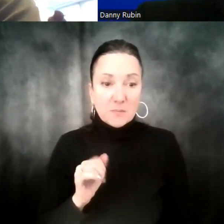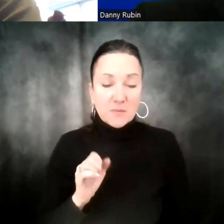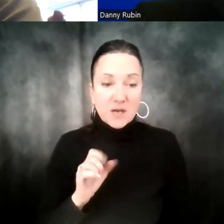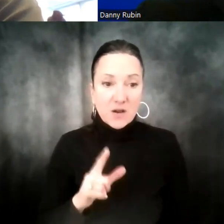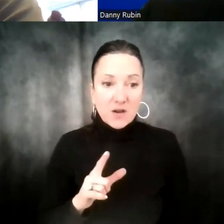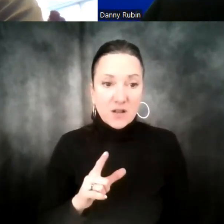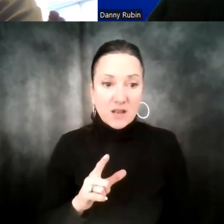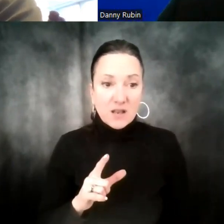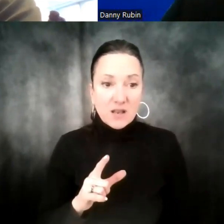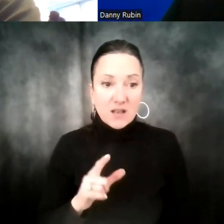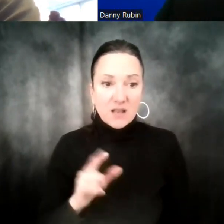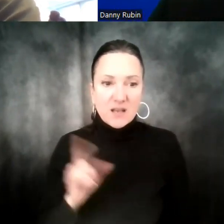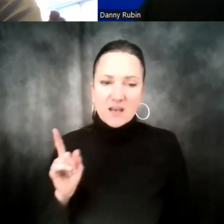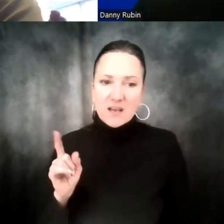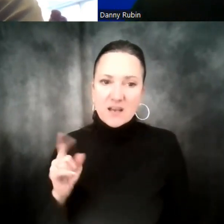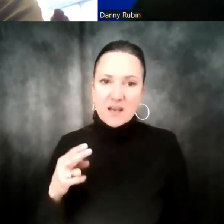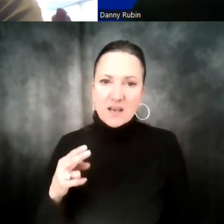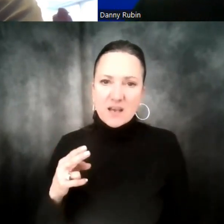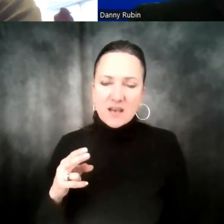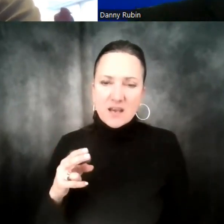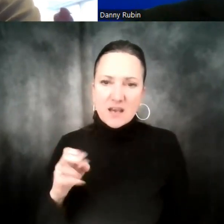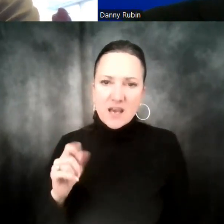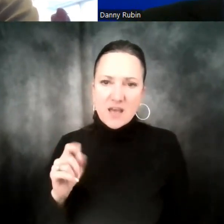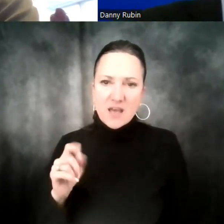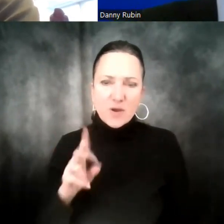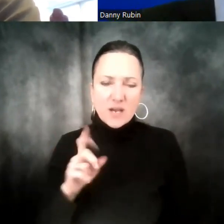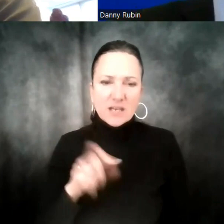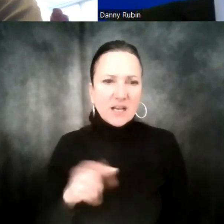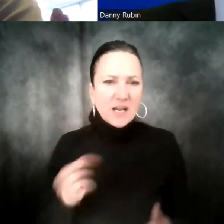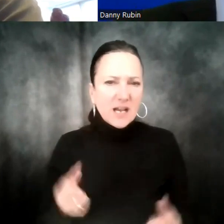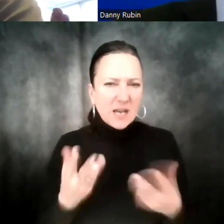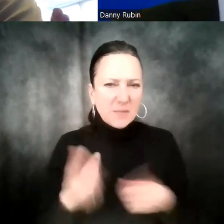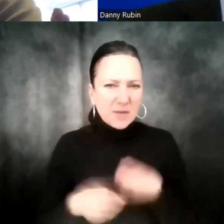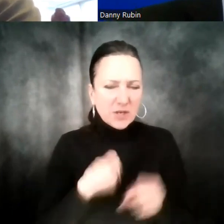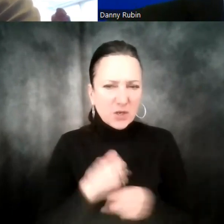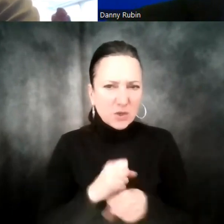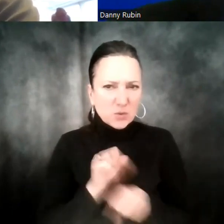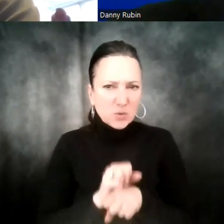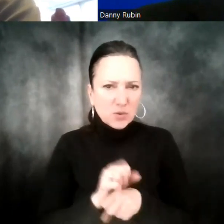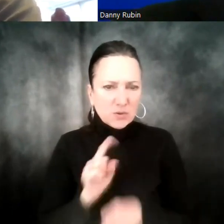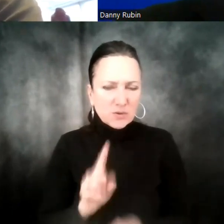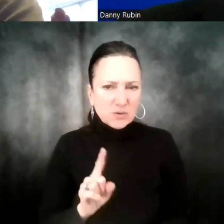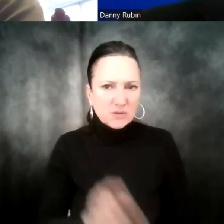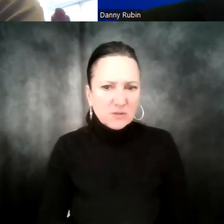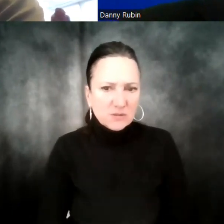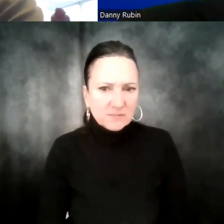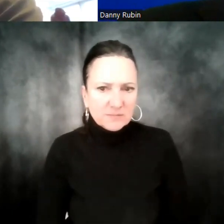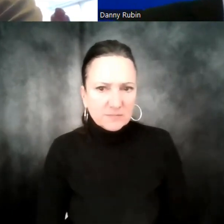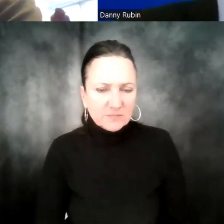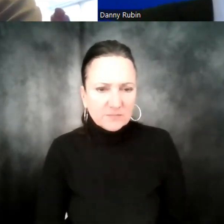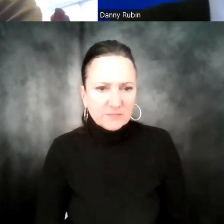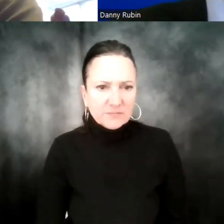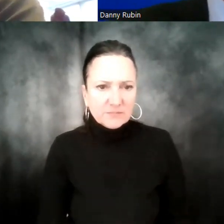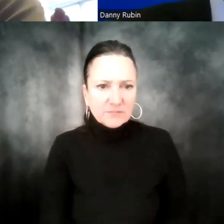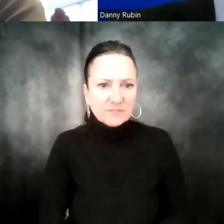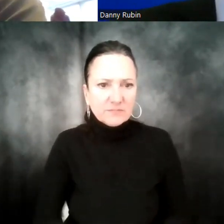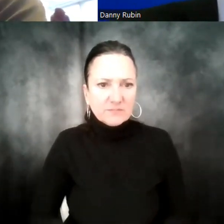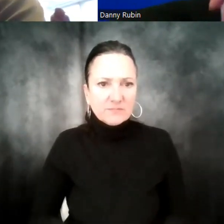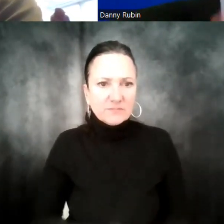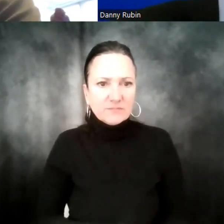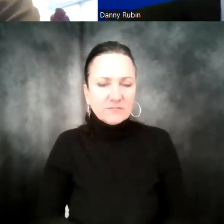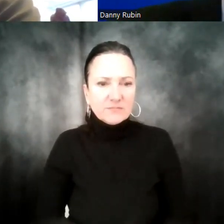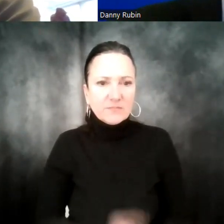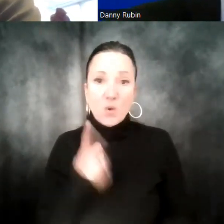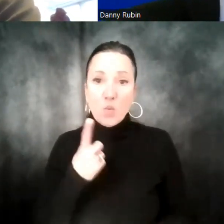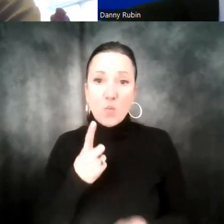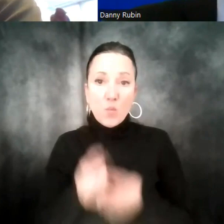a question from Heather about how long have you worked for Amazon? Maybe you said it to me before we started. Tell the group how long you've been at the company. I just passed my one